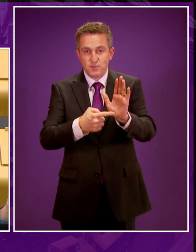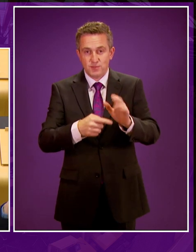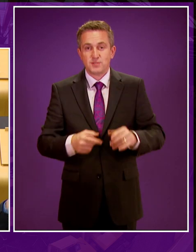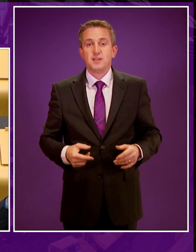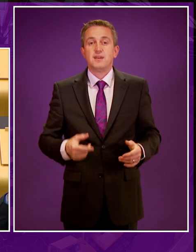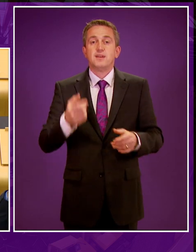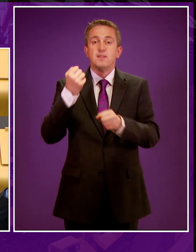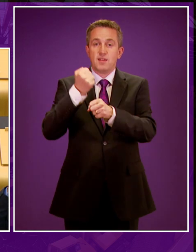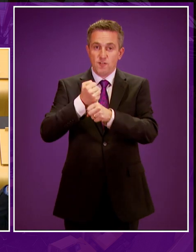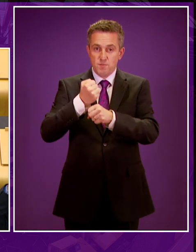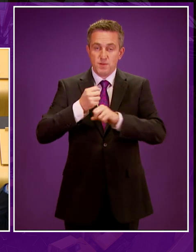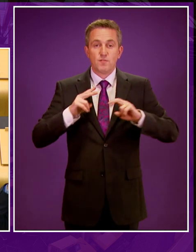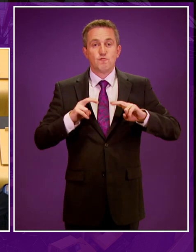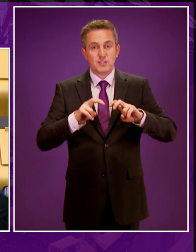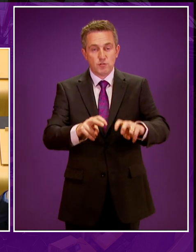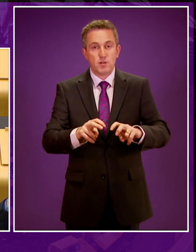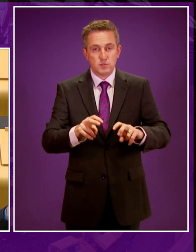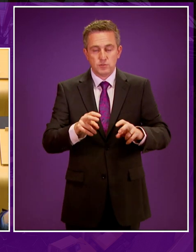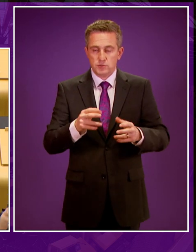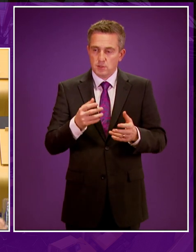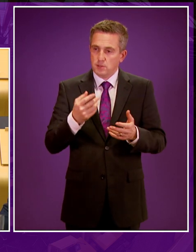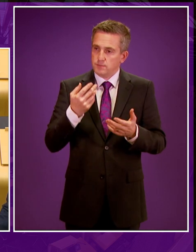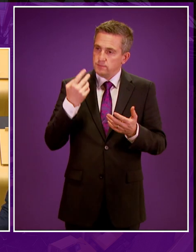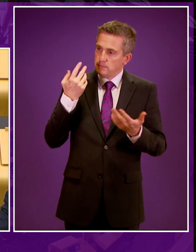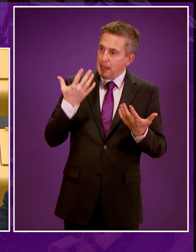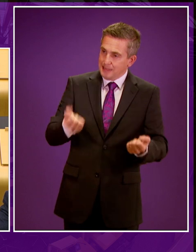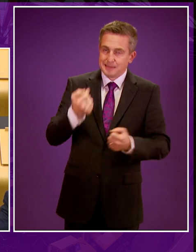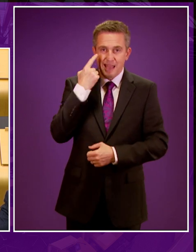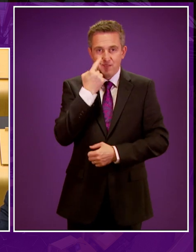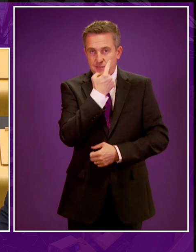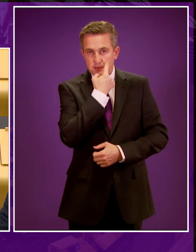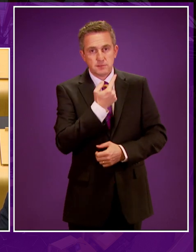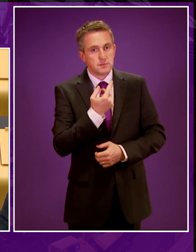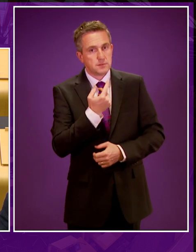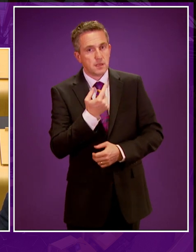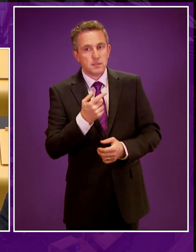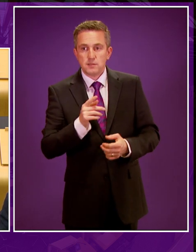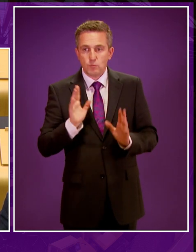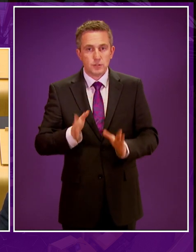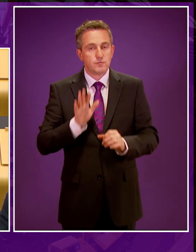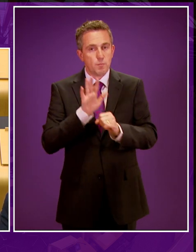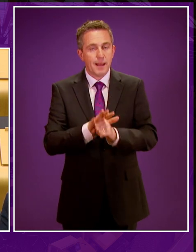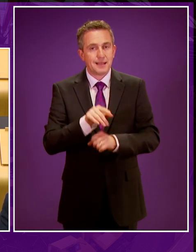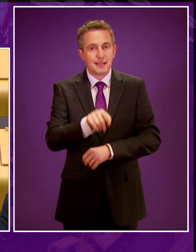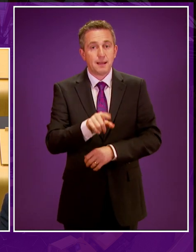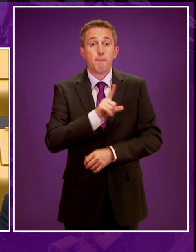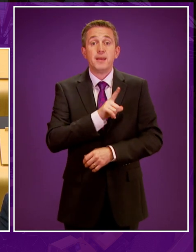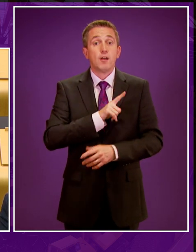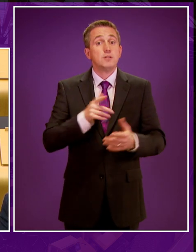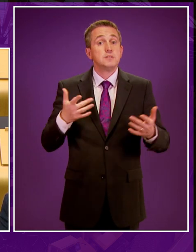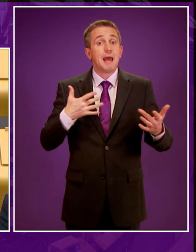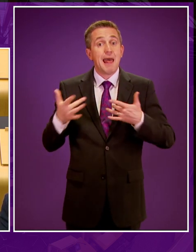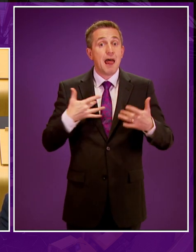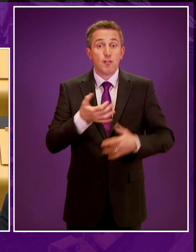government's research during the moratorium has strengthened that case, pointing to the lack of evidence needed to assure us that the public health risk